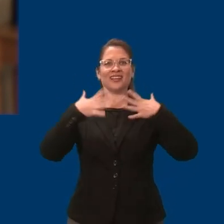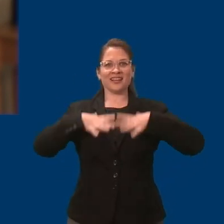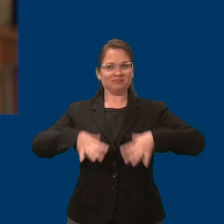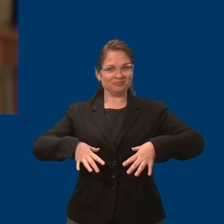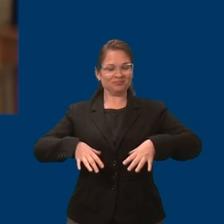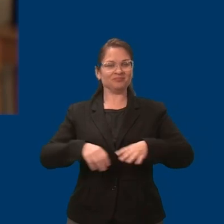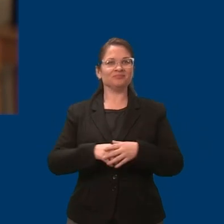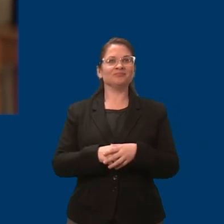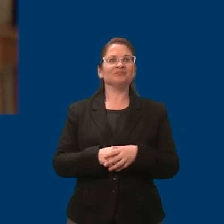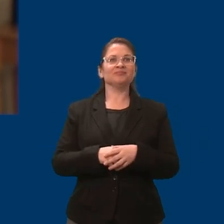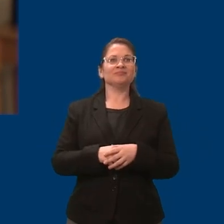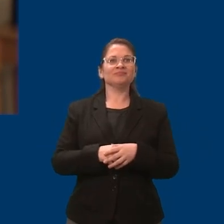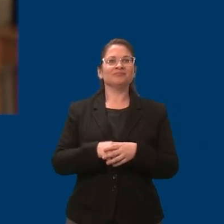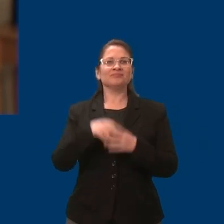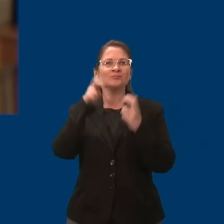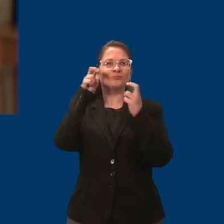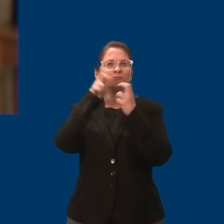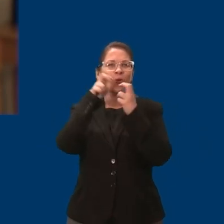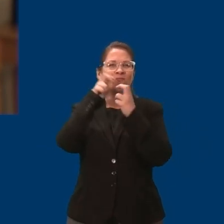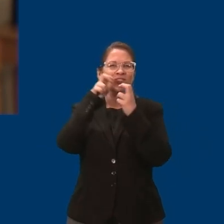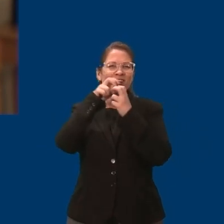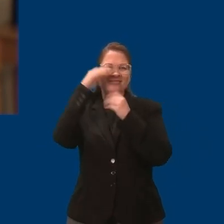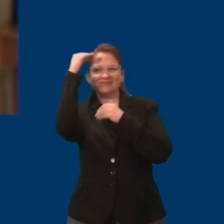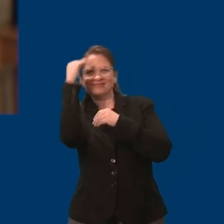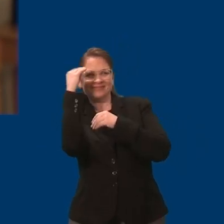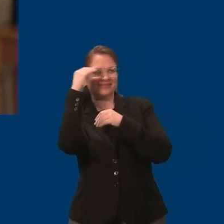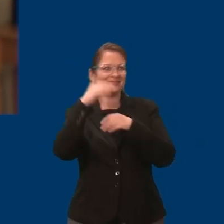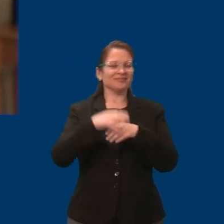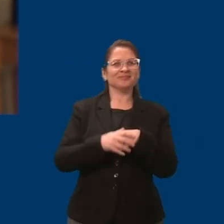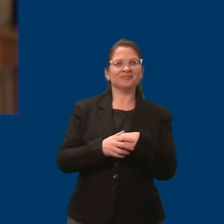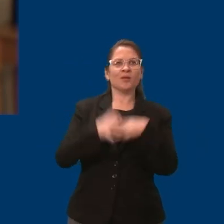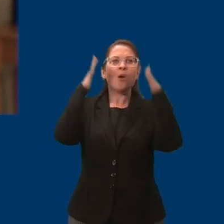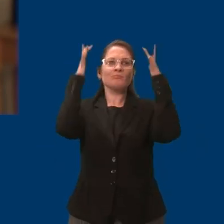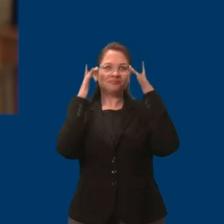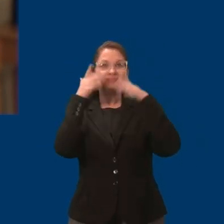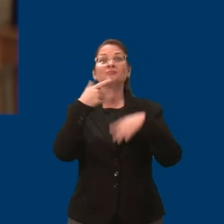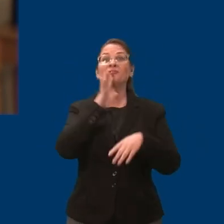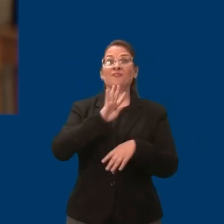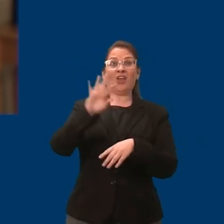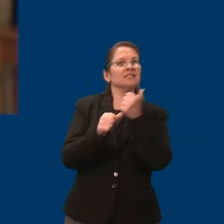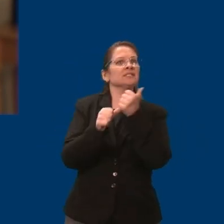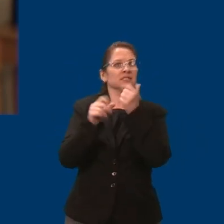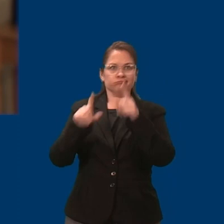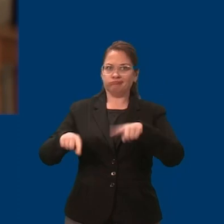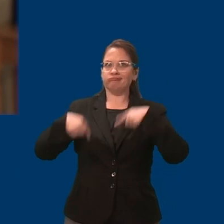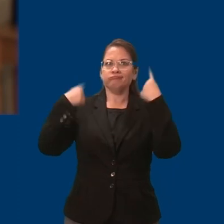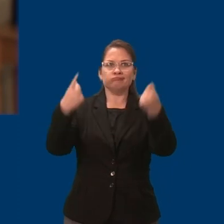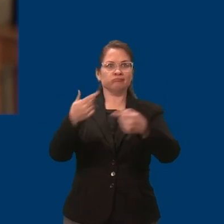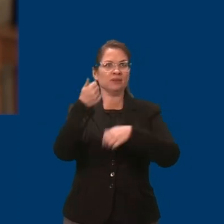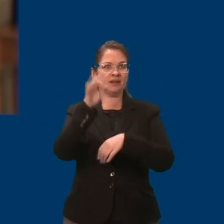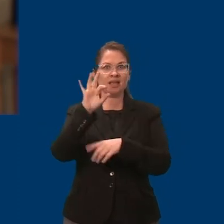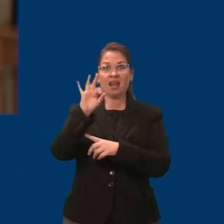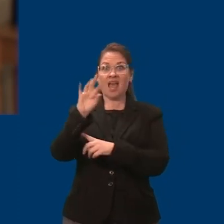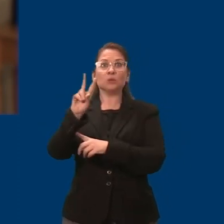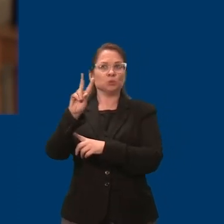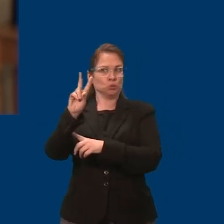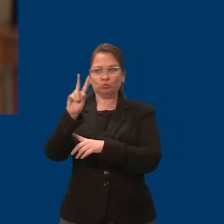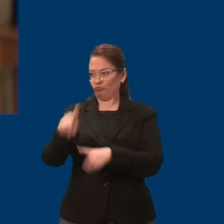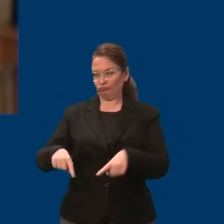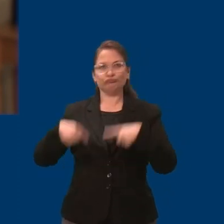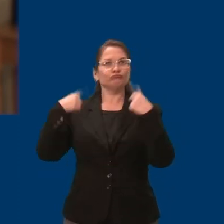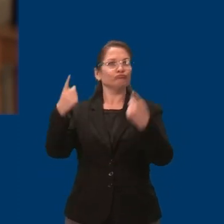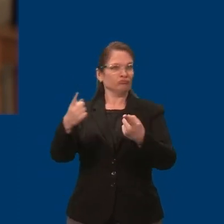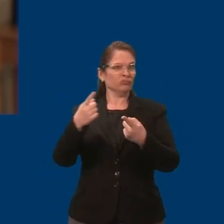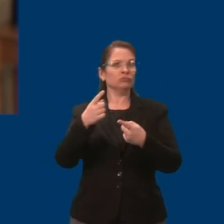knit cap. I'm a 49-year-old mechanical engineer from Plymouth. The shortage of home care workers